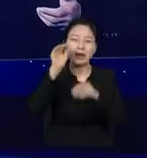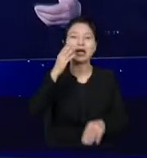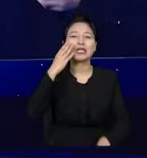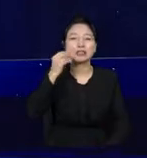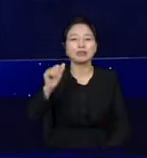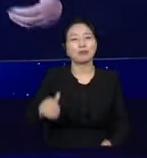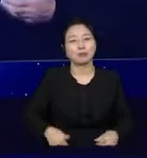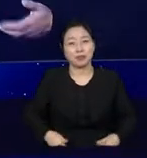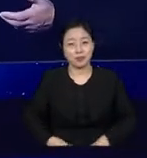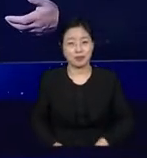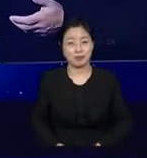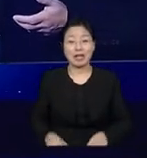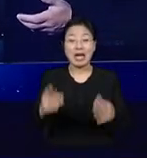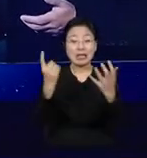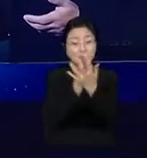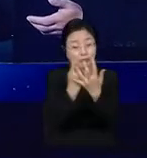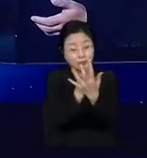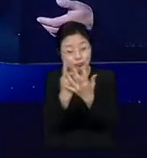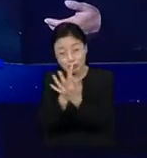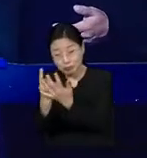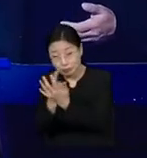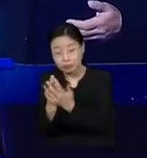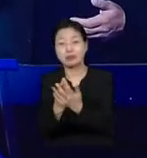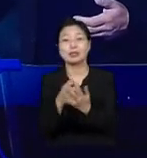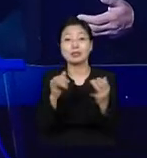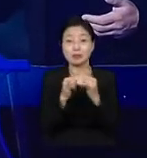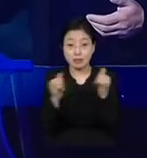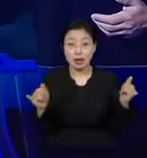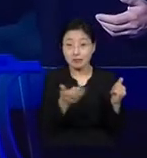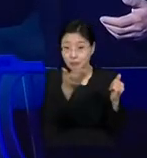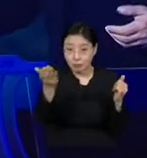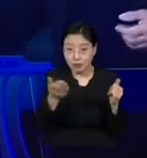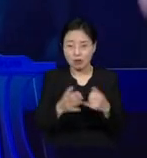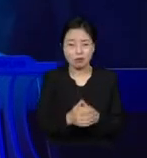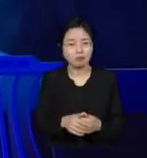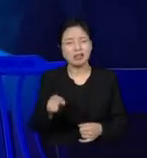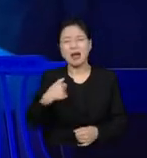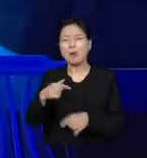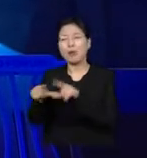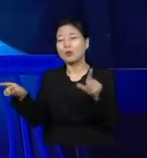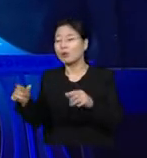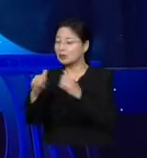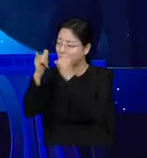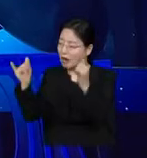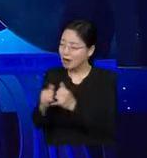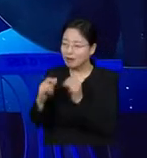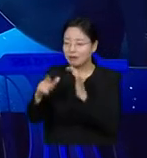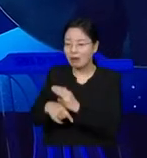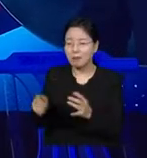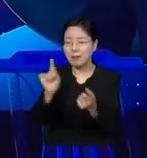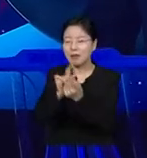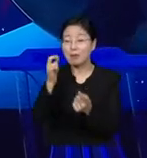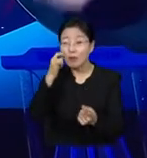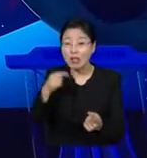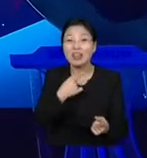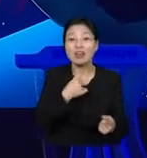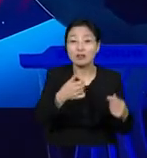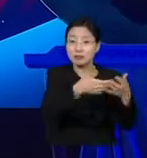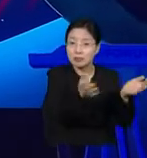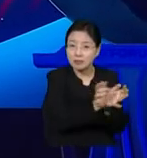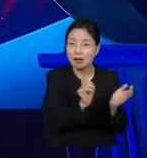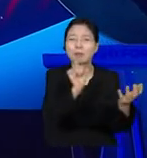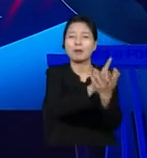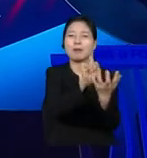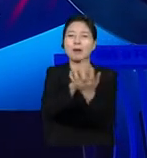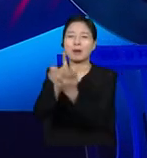normally you would not have the social courage to go up and talk to. Groups we don't have access to because we don't